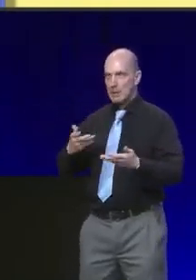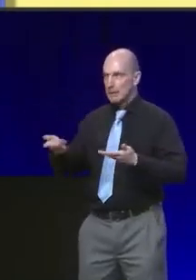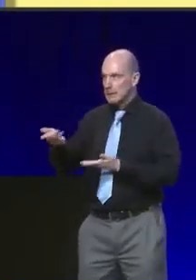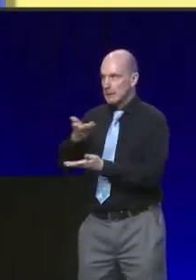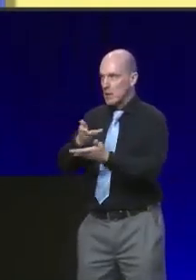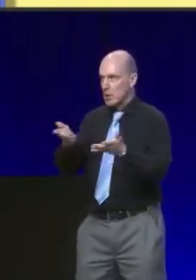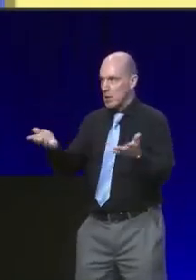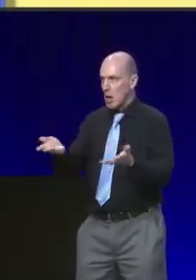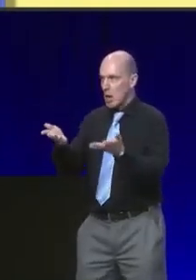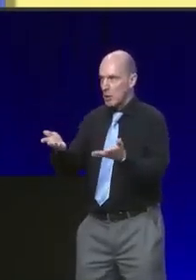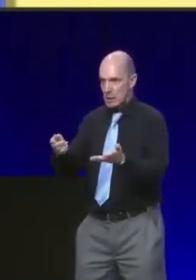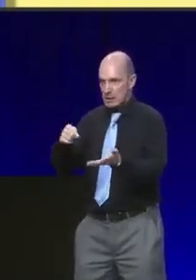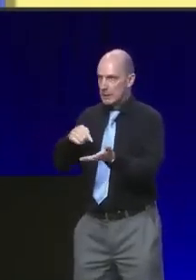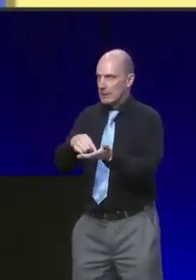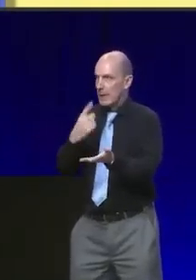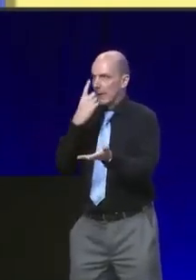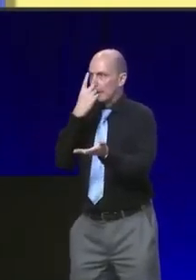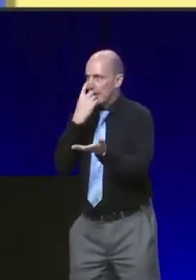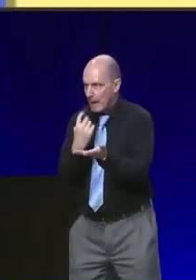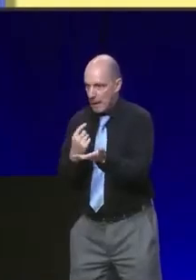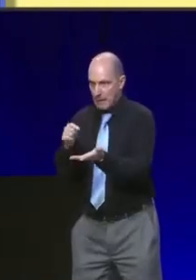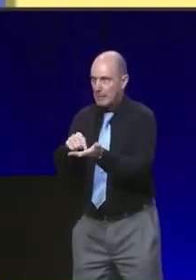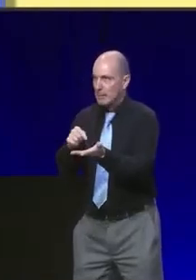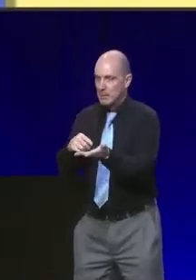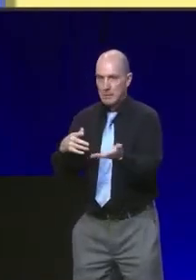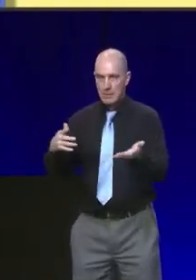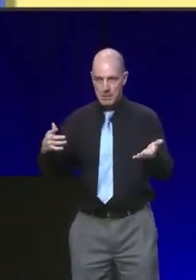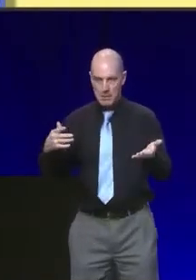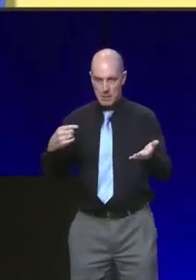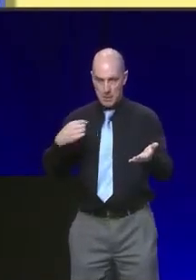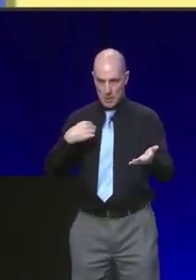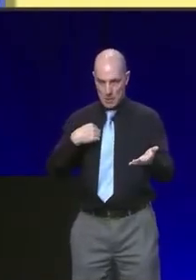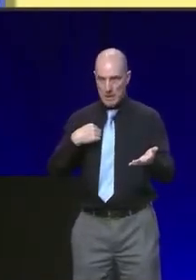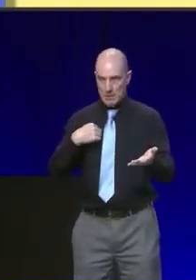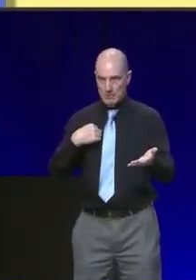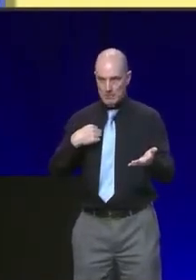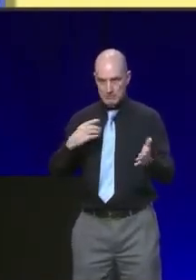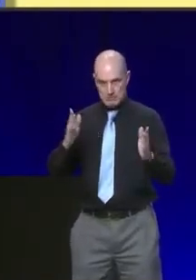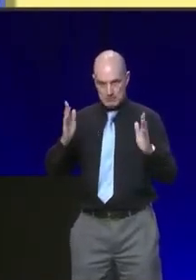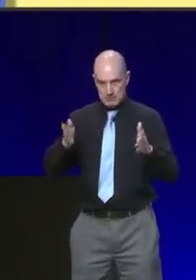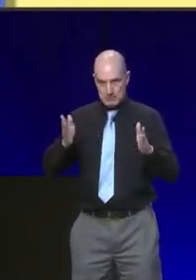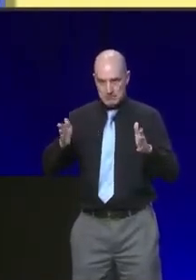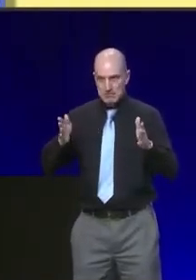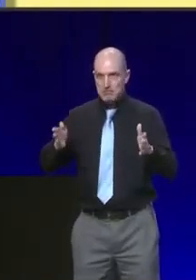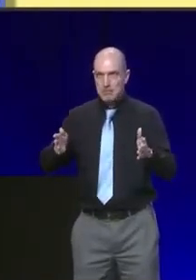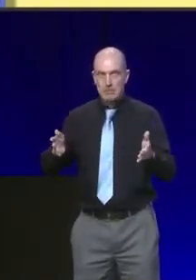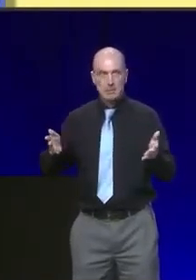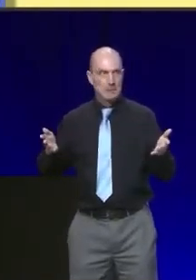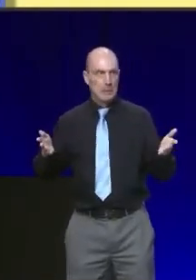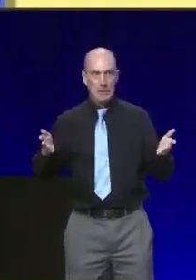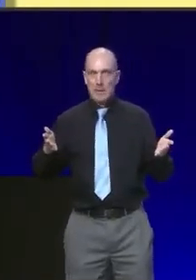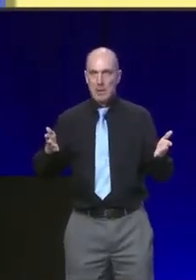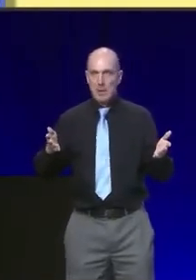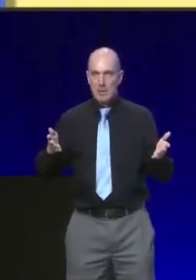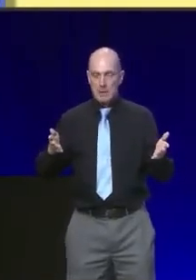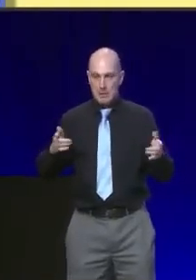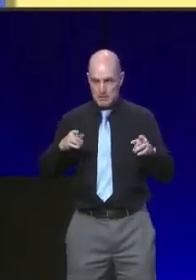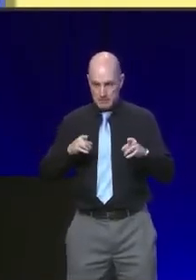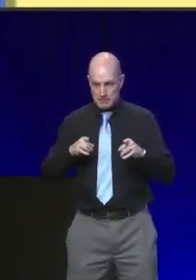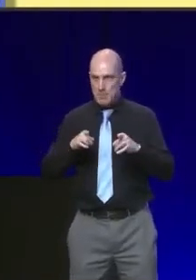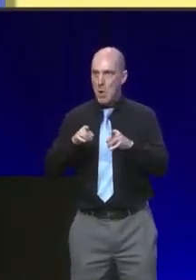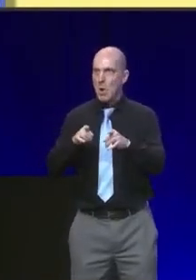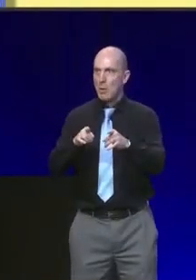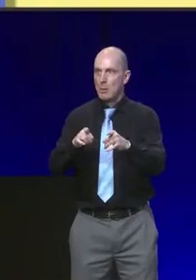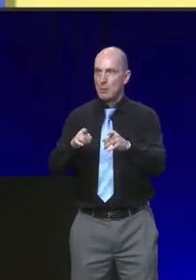And that, my friends, is the spirit that we, still in the early morning of this century, must capture